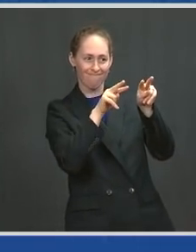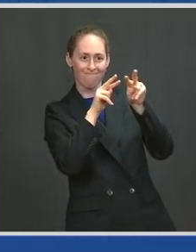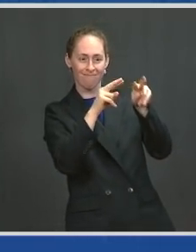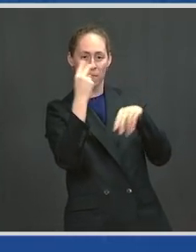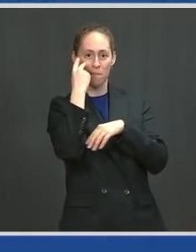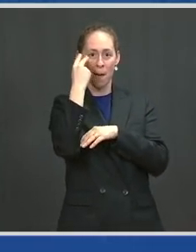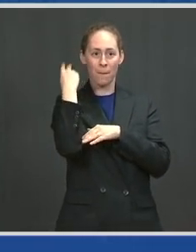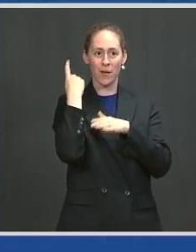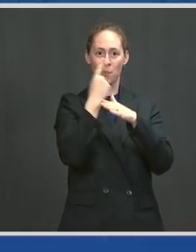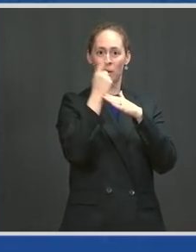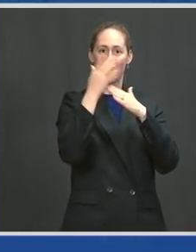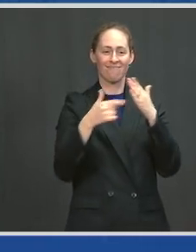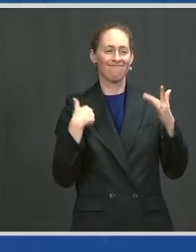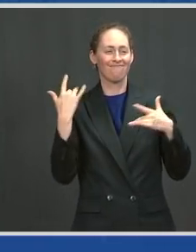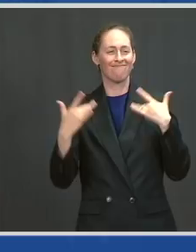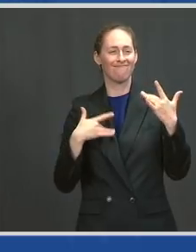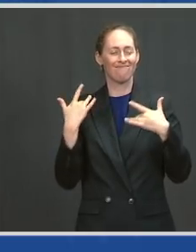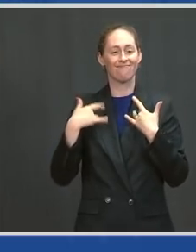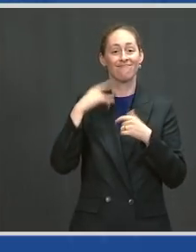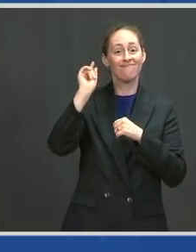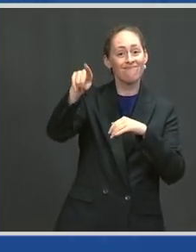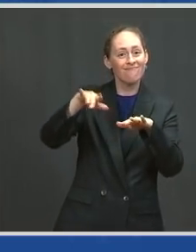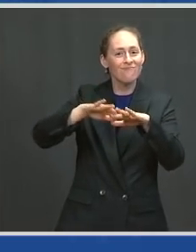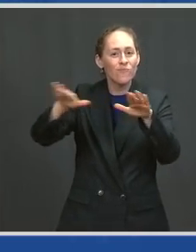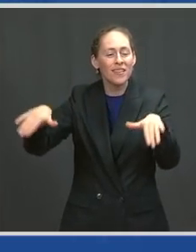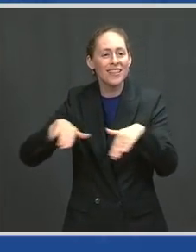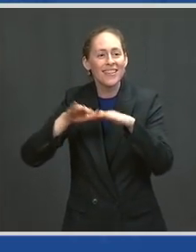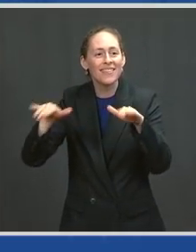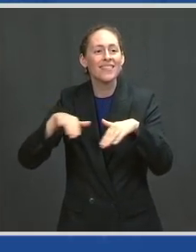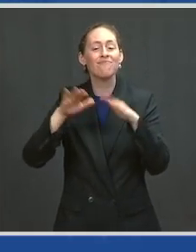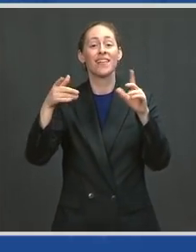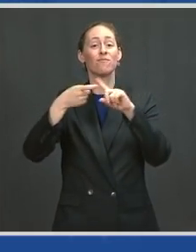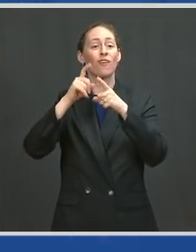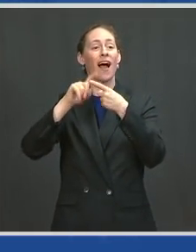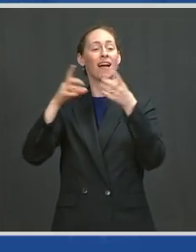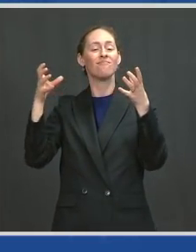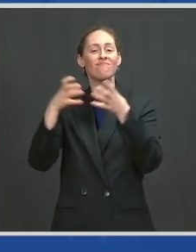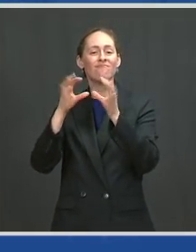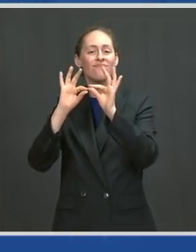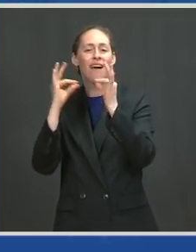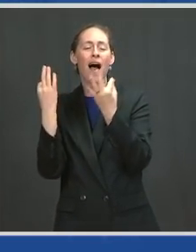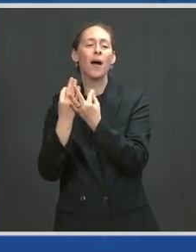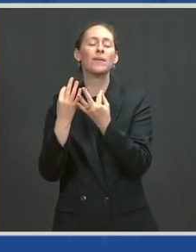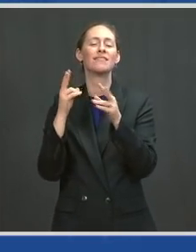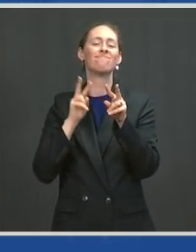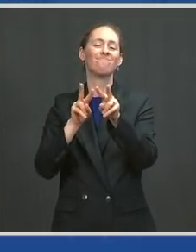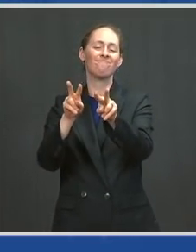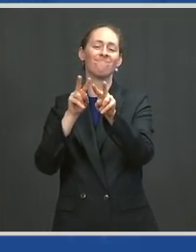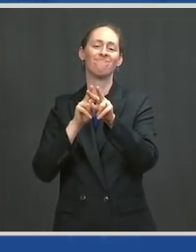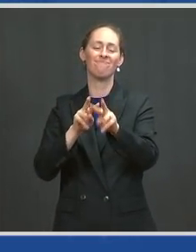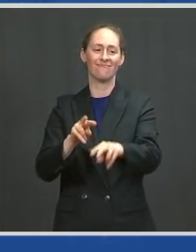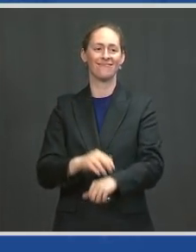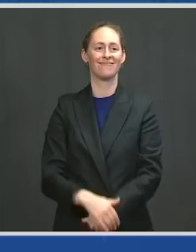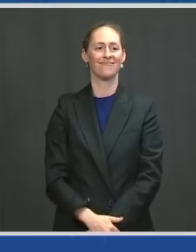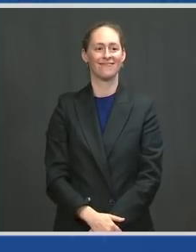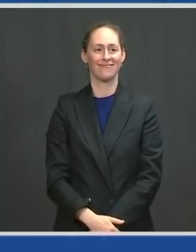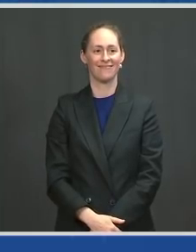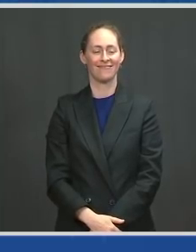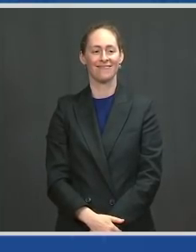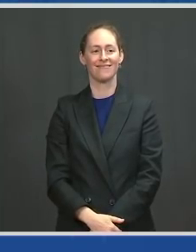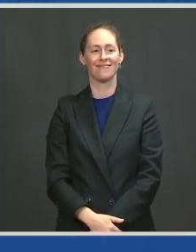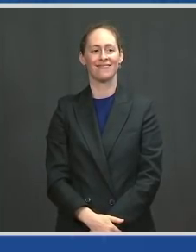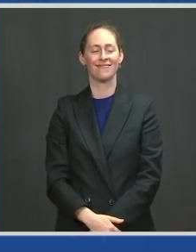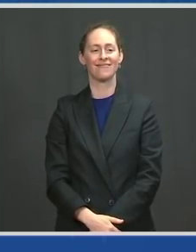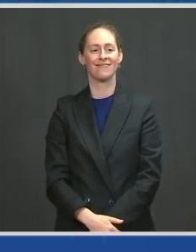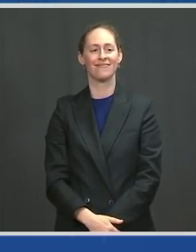to the pool and go on vacation with my friends and family. Last but not least, I'm also excited